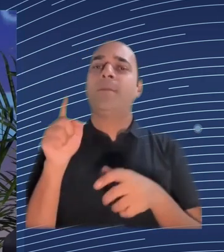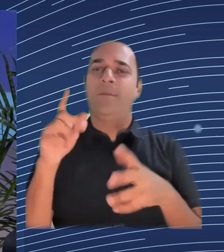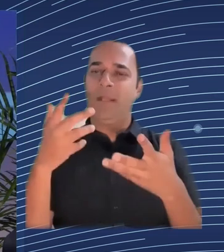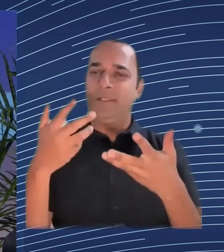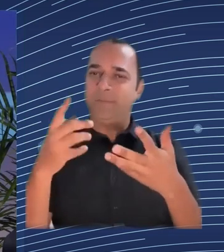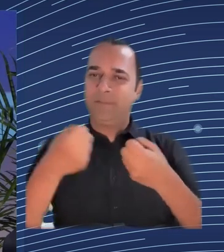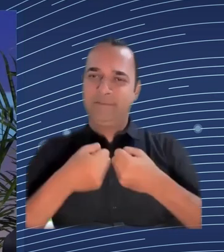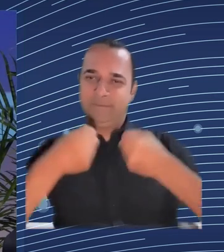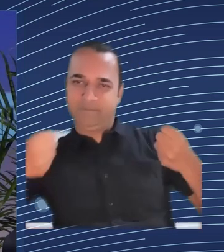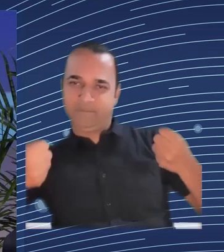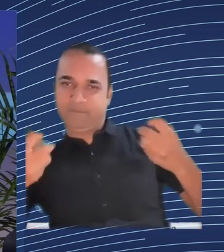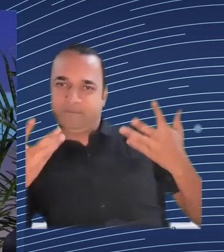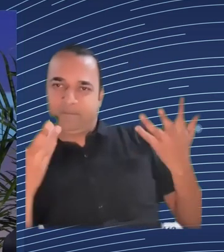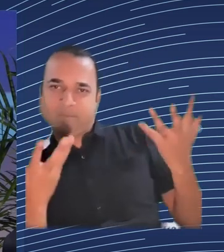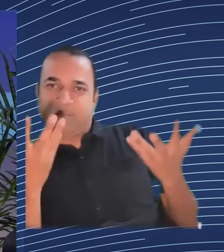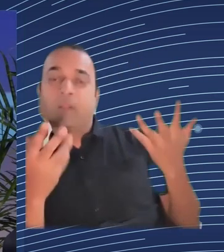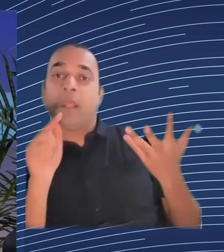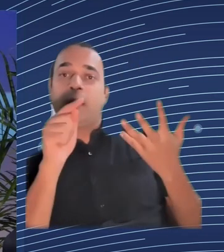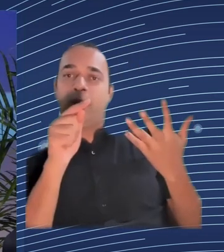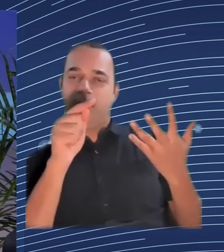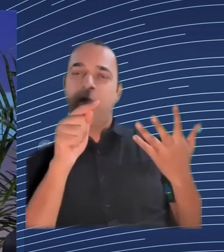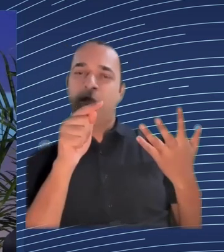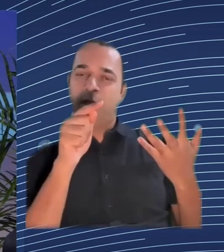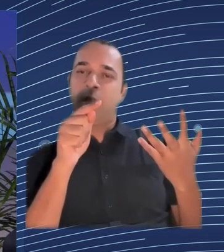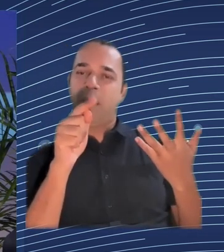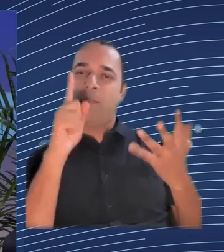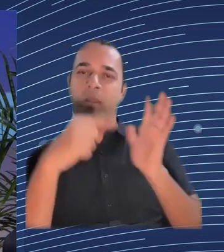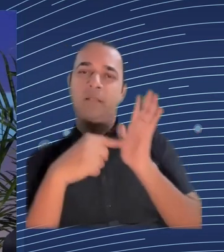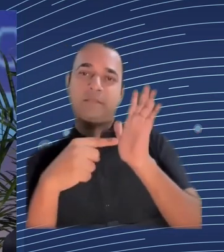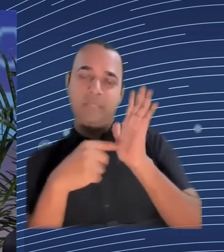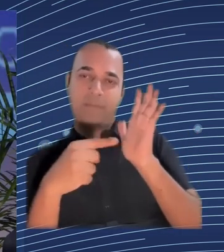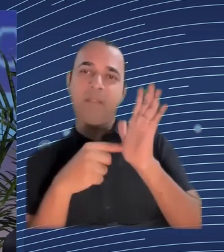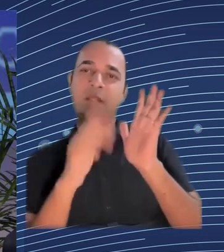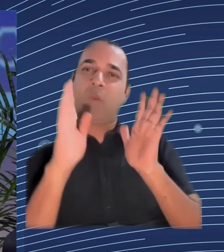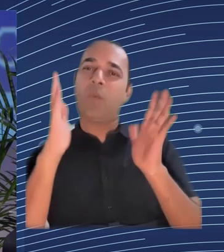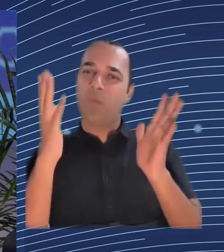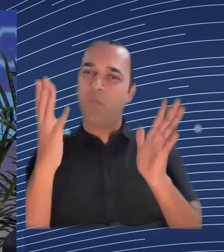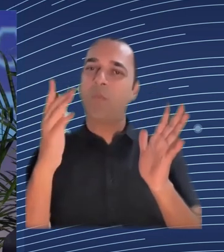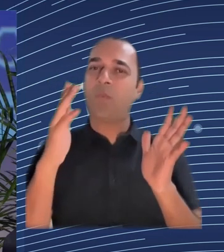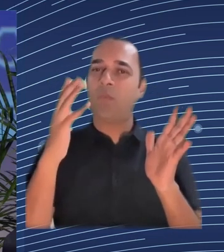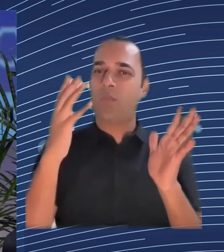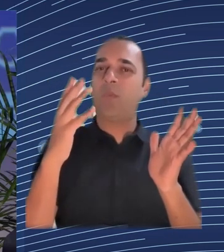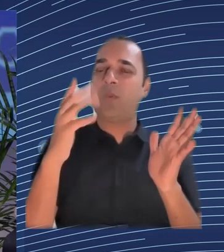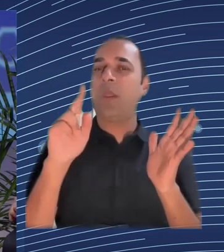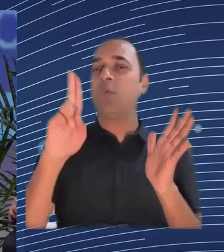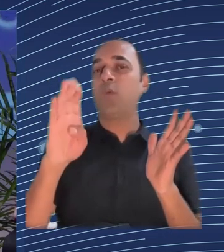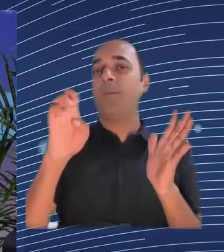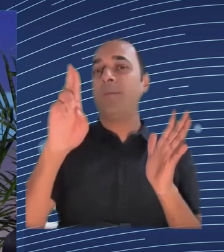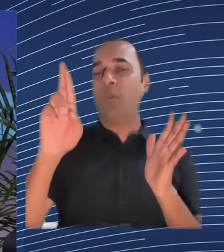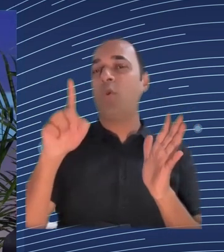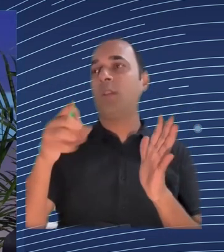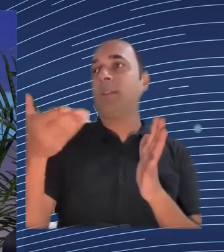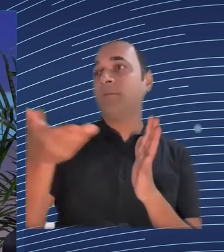you can give the CCTV footage to Uber but you know you're in you're in no position not to give it to them